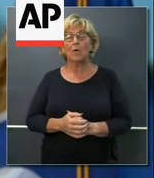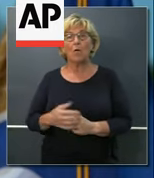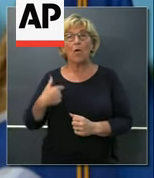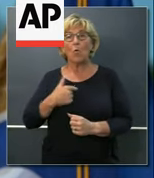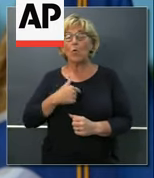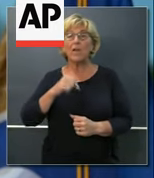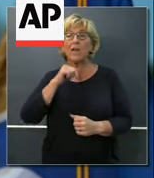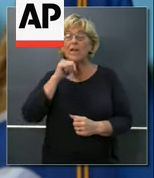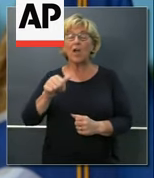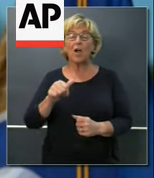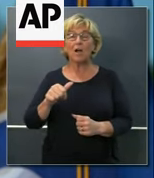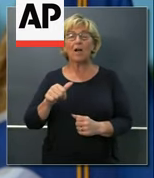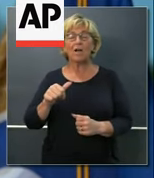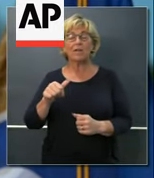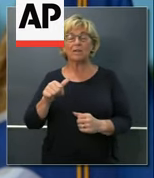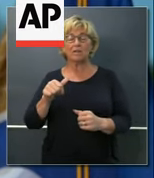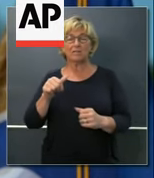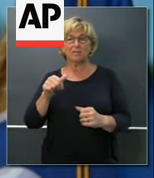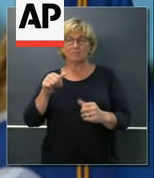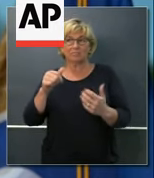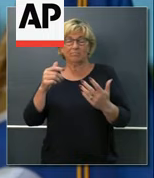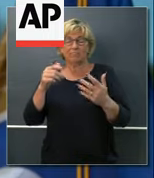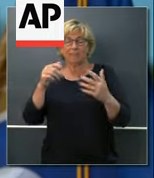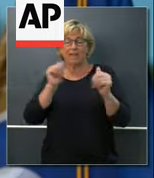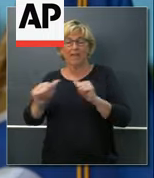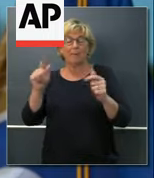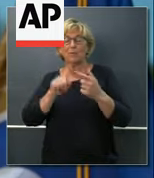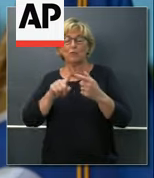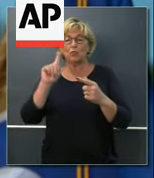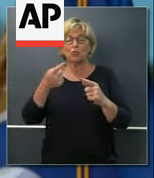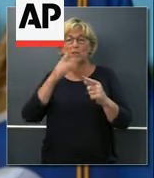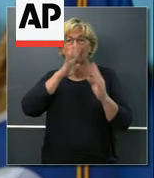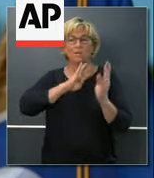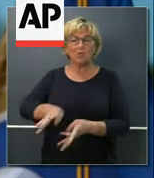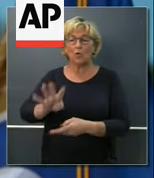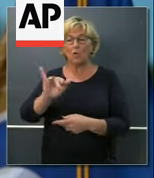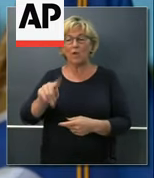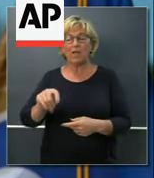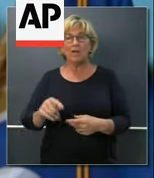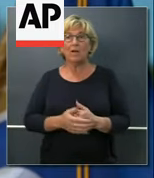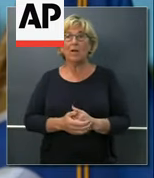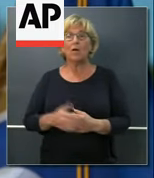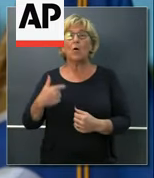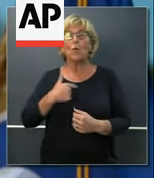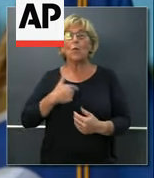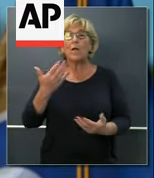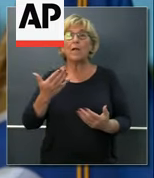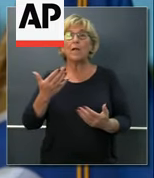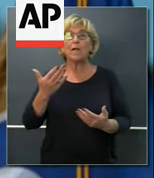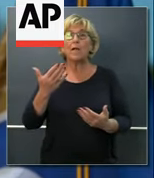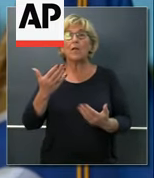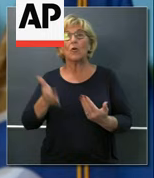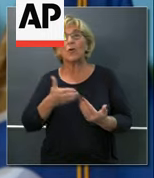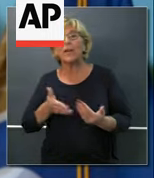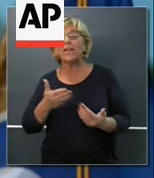of the woods. There's durability to this virus. And there may be, we'll see, seasonality. And so we could be lulled into this